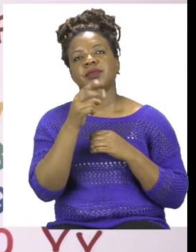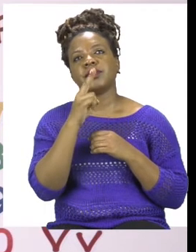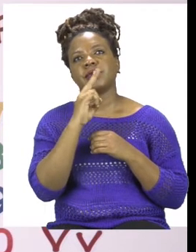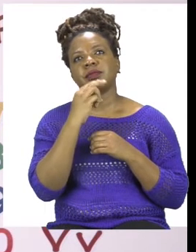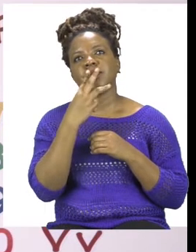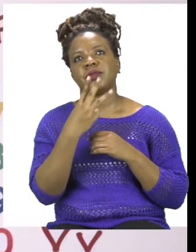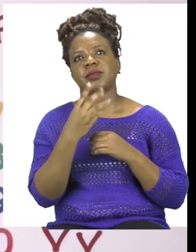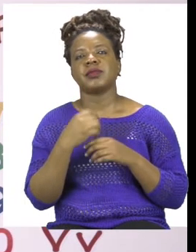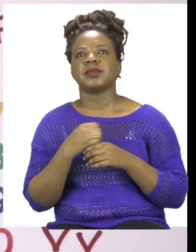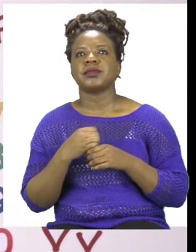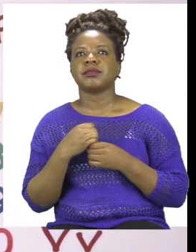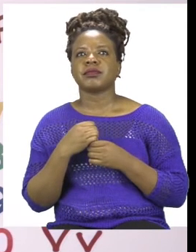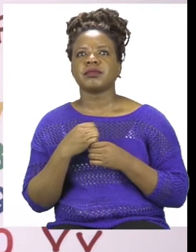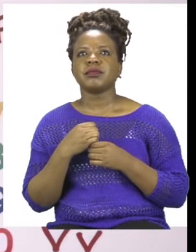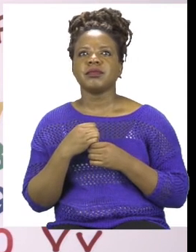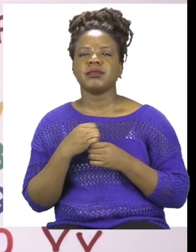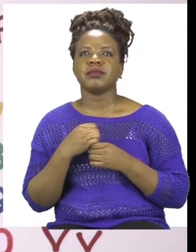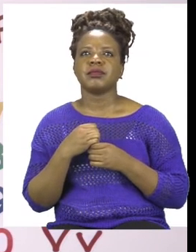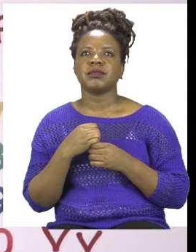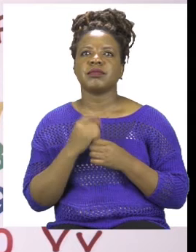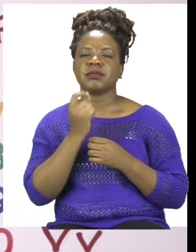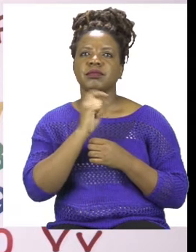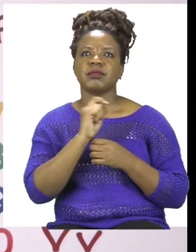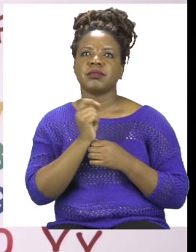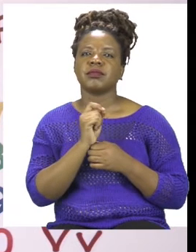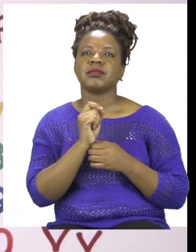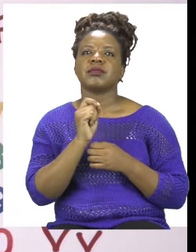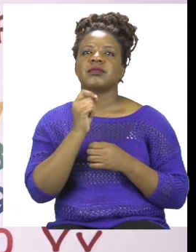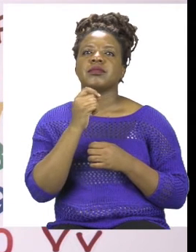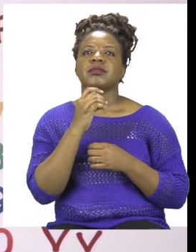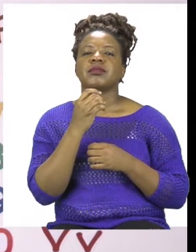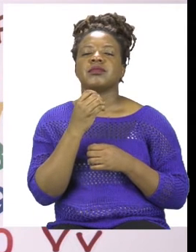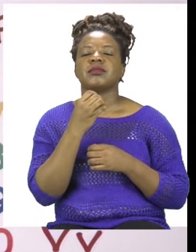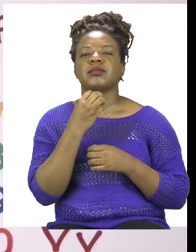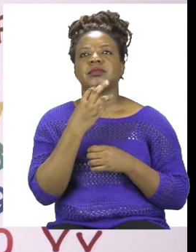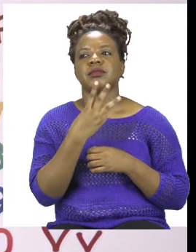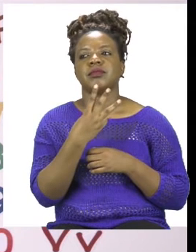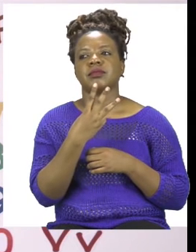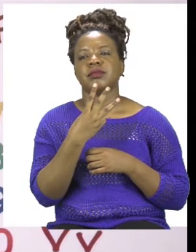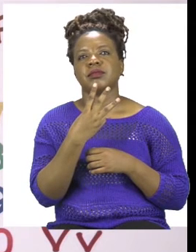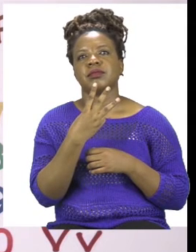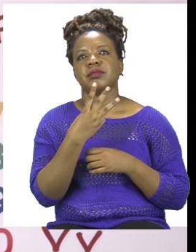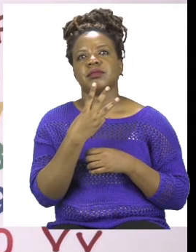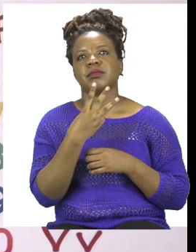us 3. So our total will be 32.